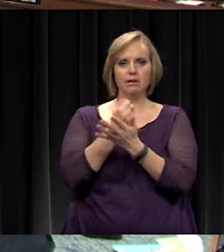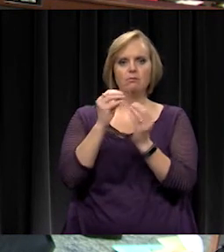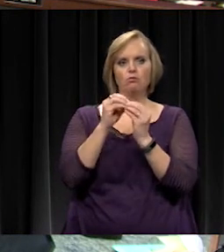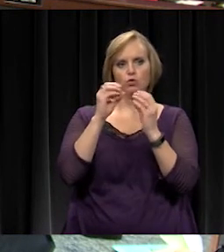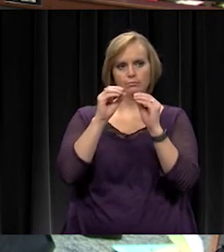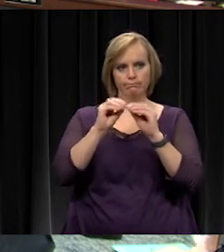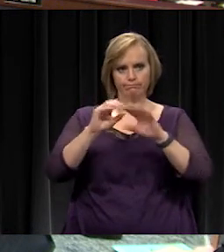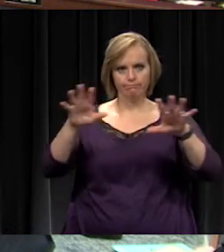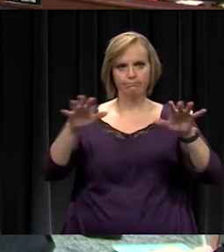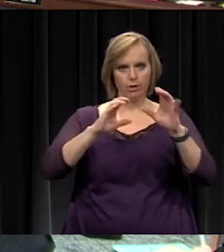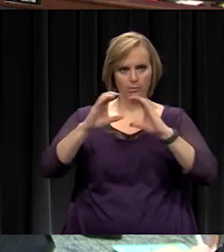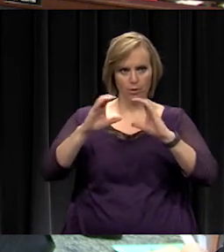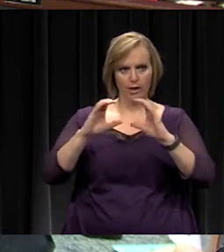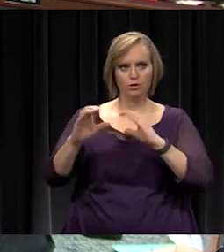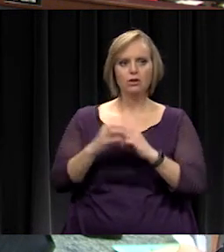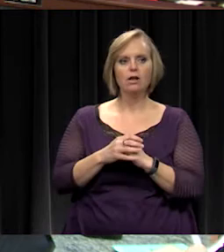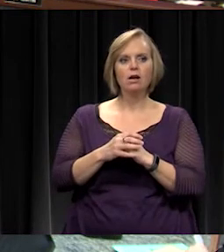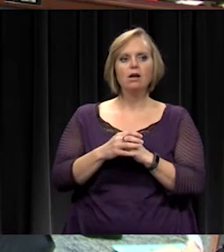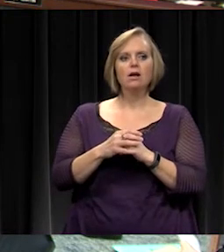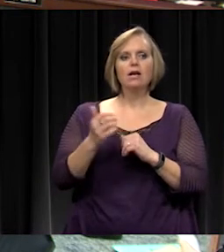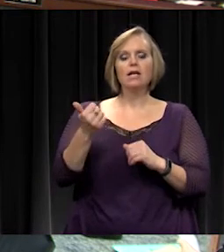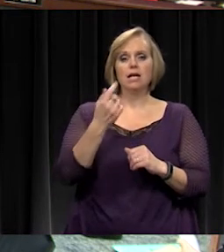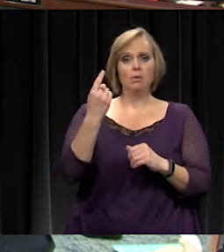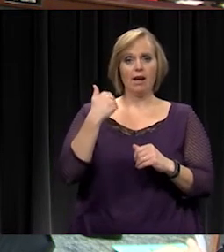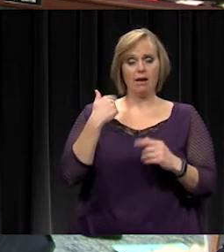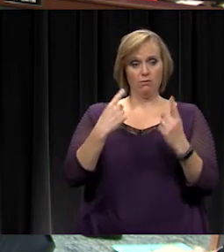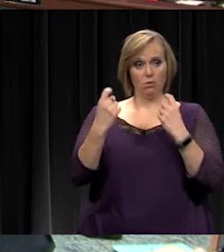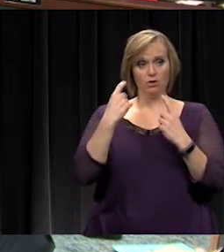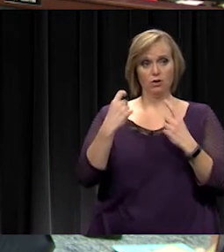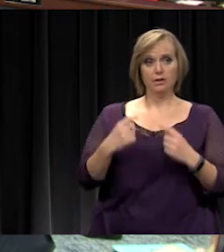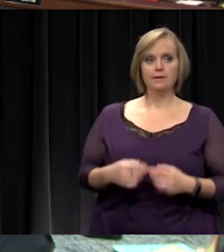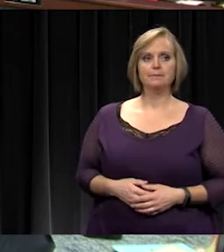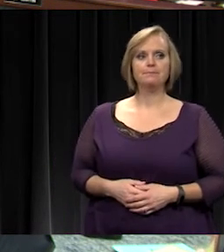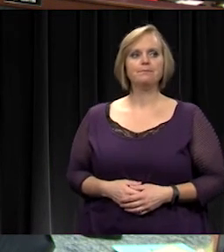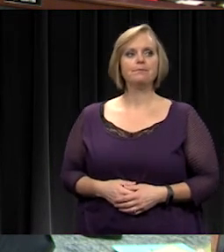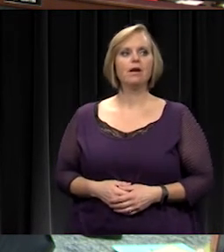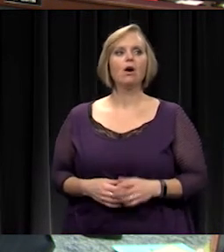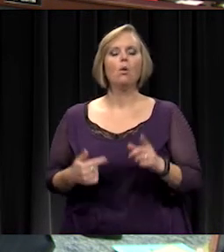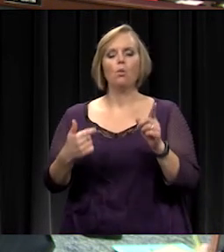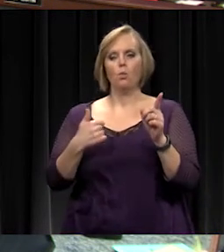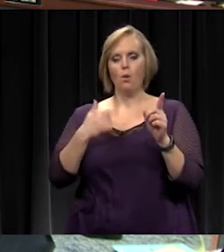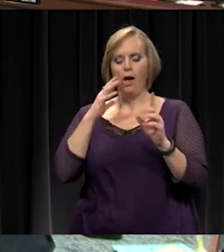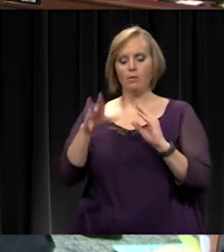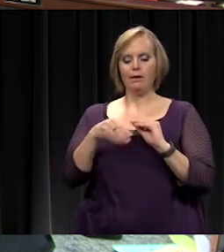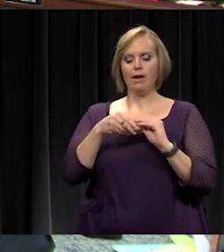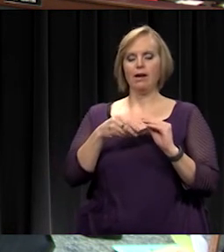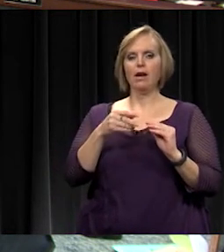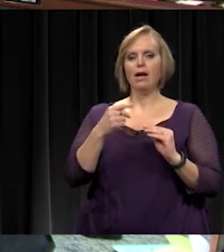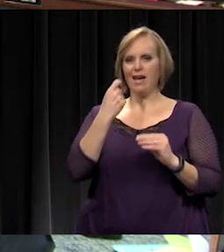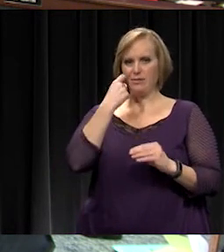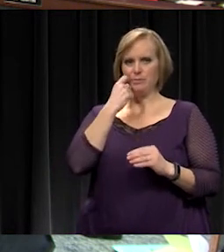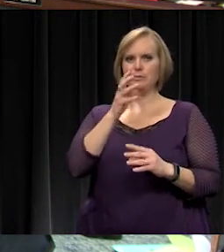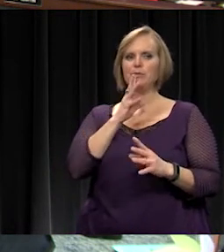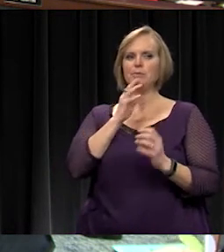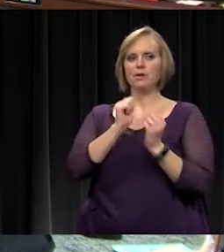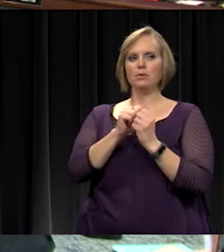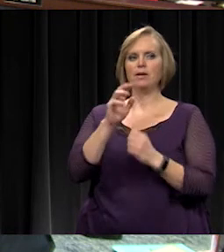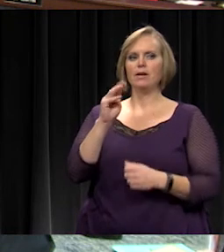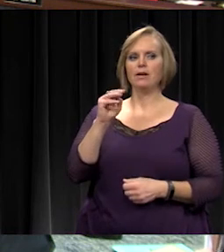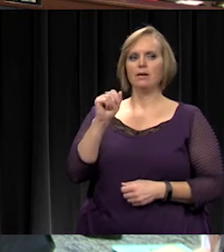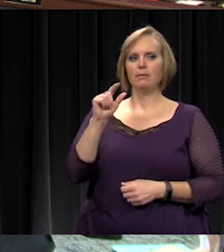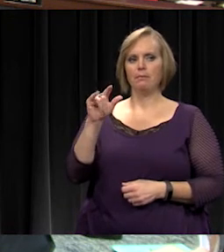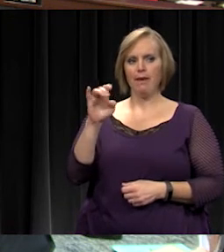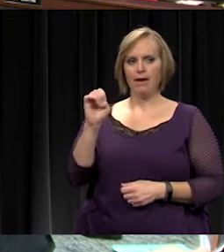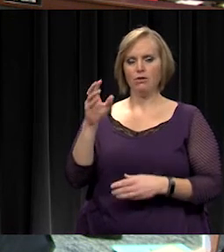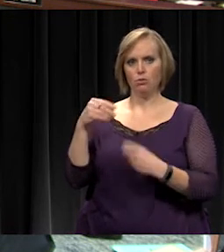So anybody have any questions about this? Yes. Well, I will add. I was speaking with Maggie, who did the presentation during the meeting, and